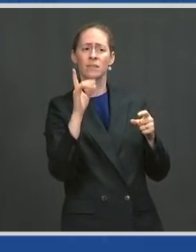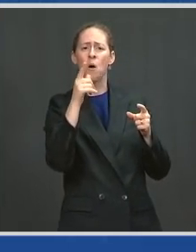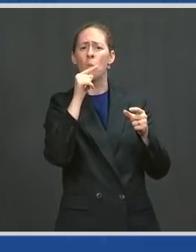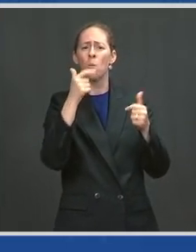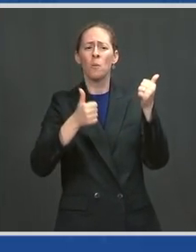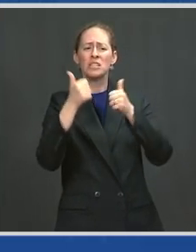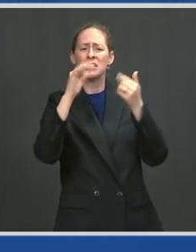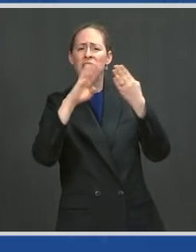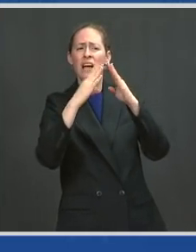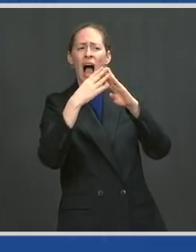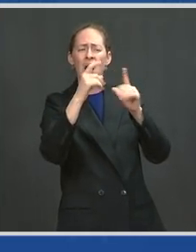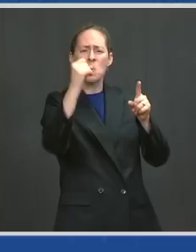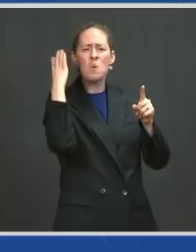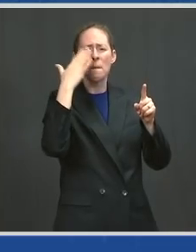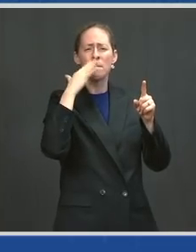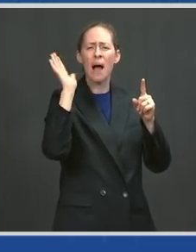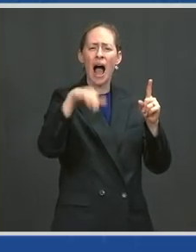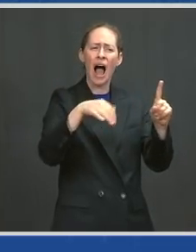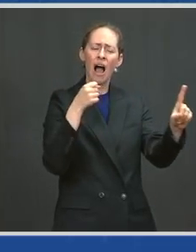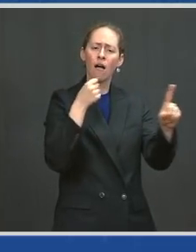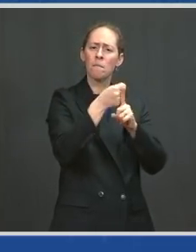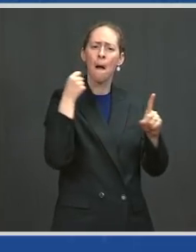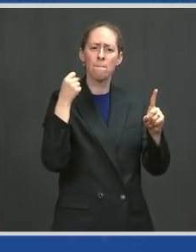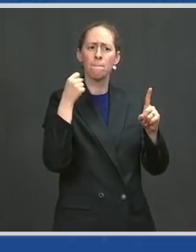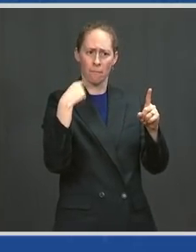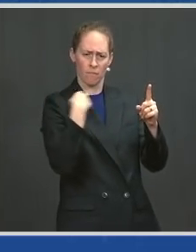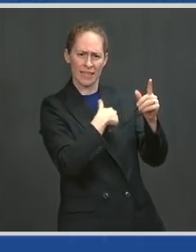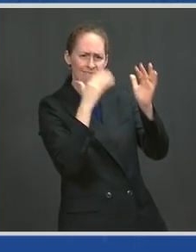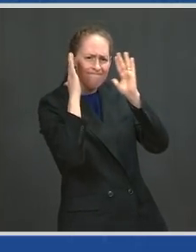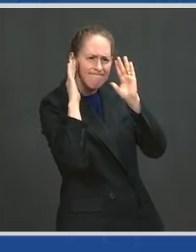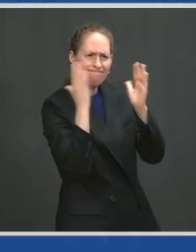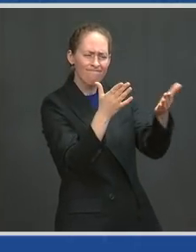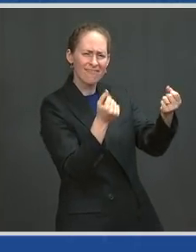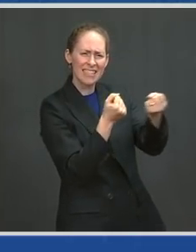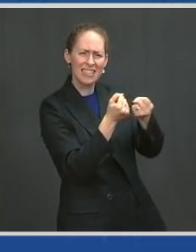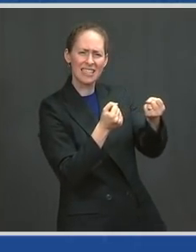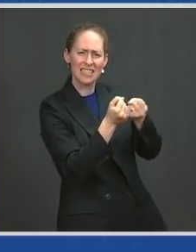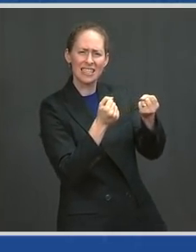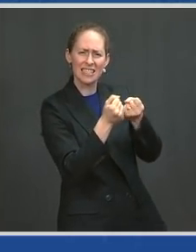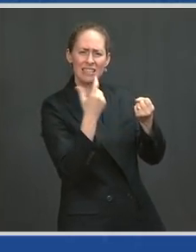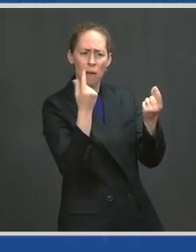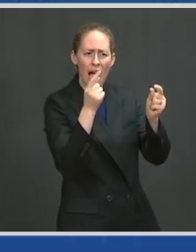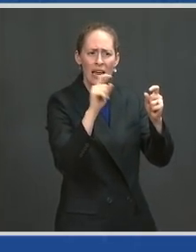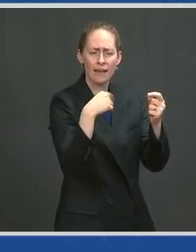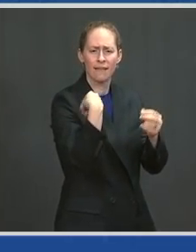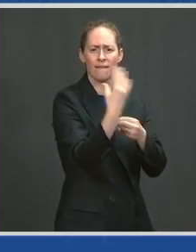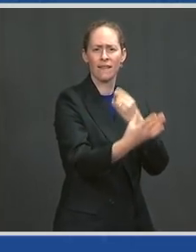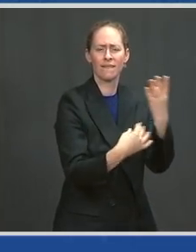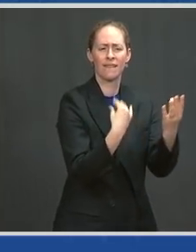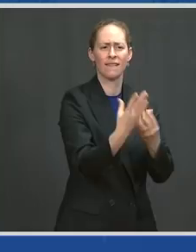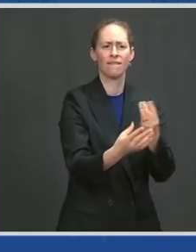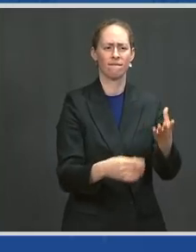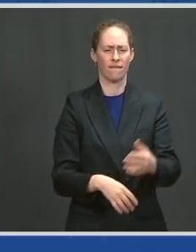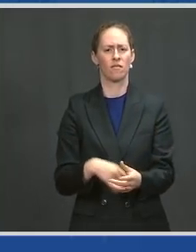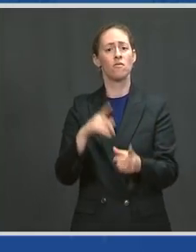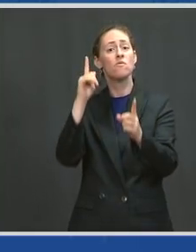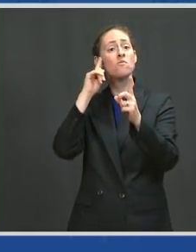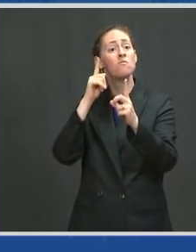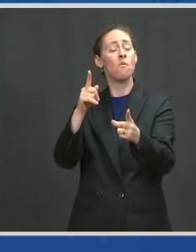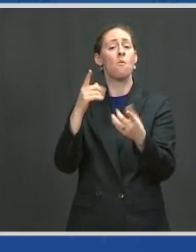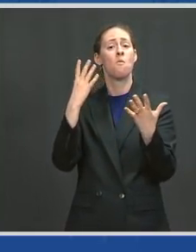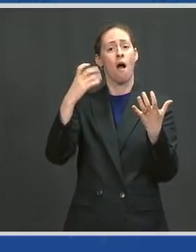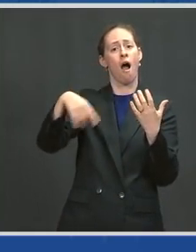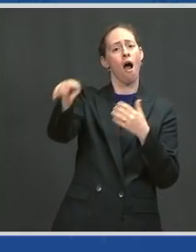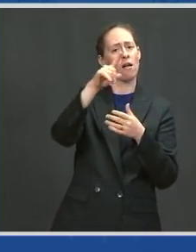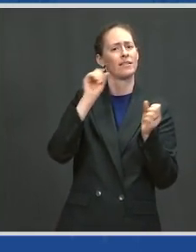we make extra effort. We want everyone to be able to get the shot. We are also